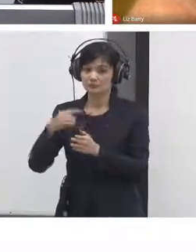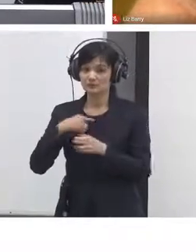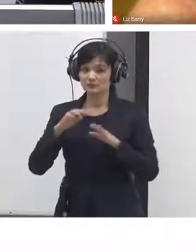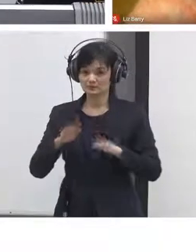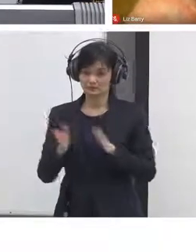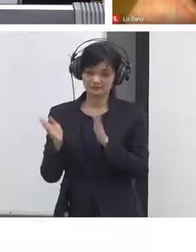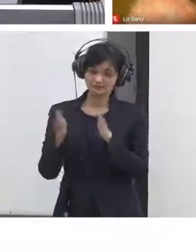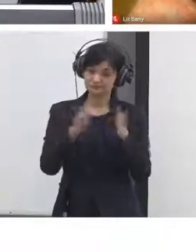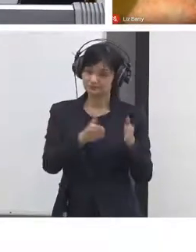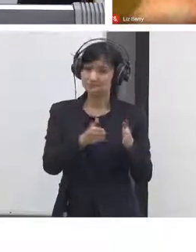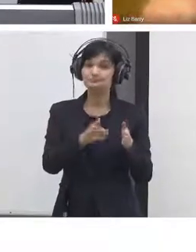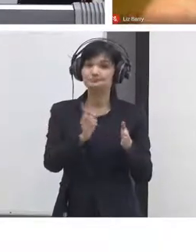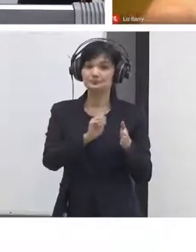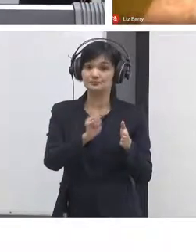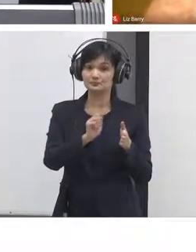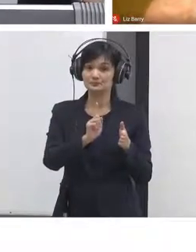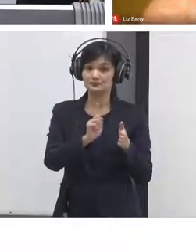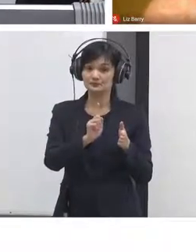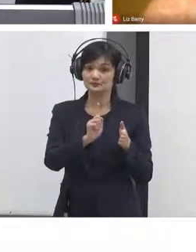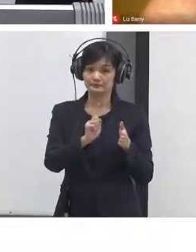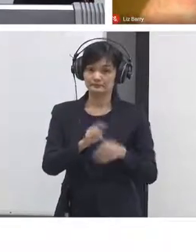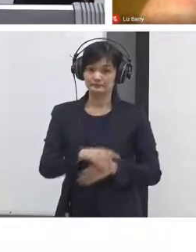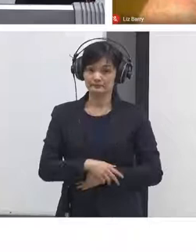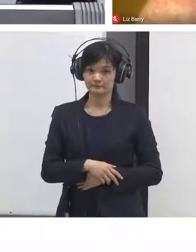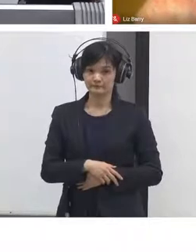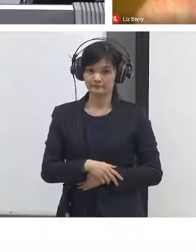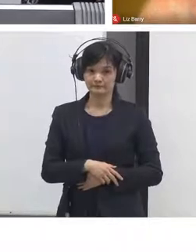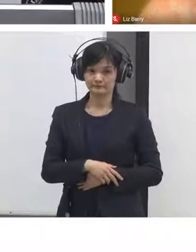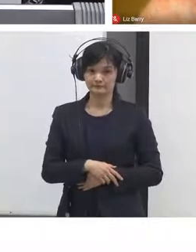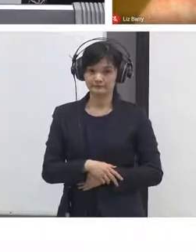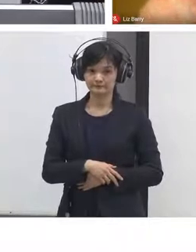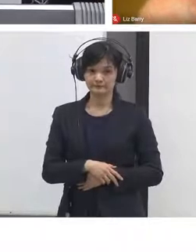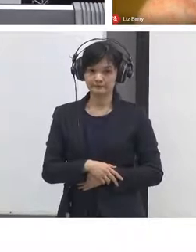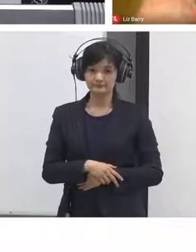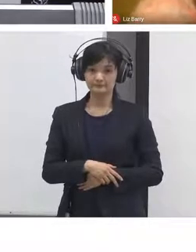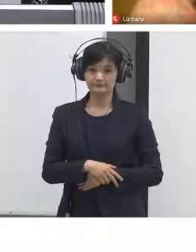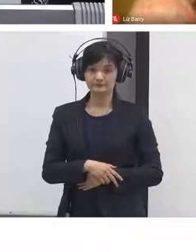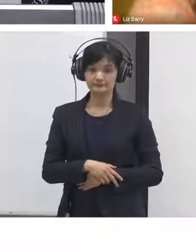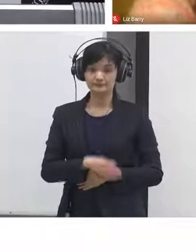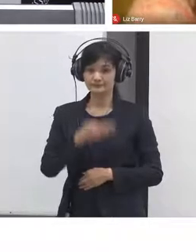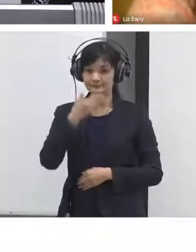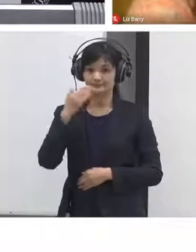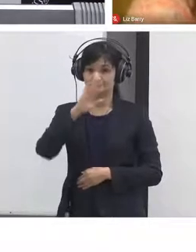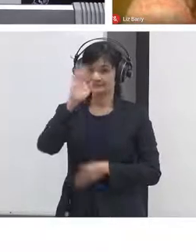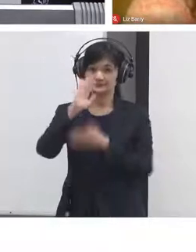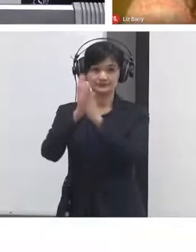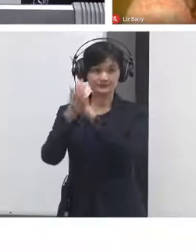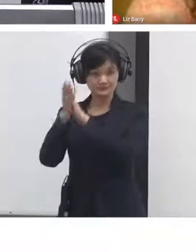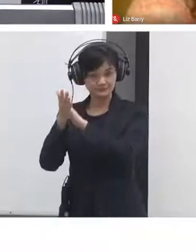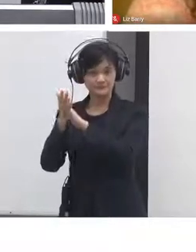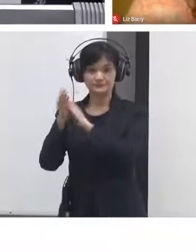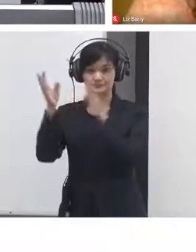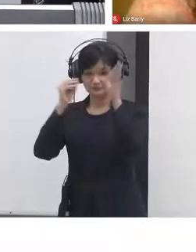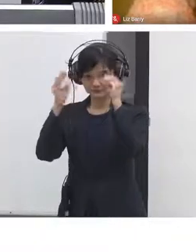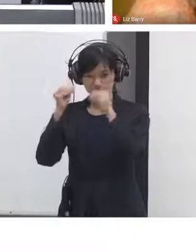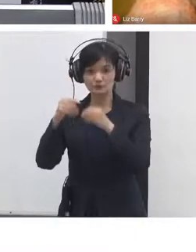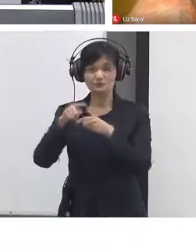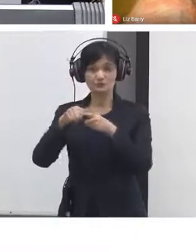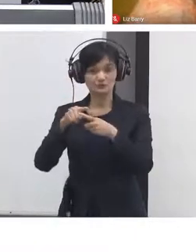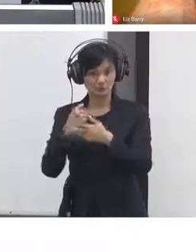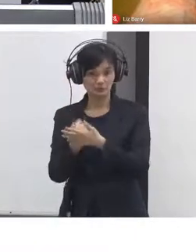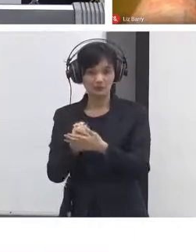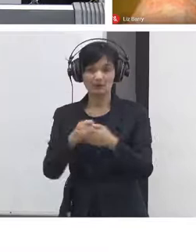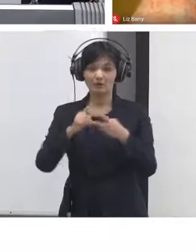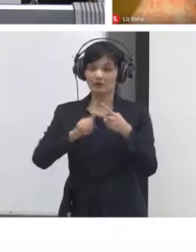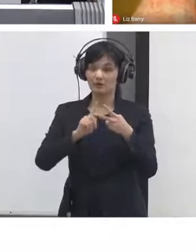yeah okay then I think it would be the last question are there any works